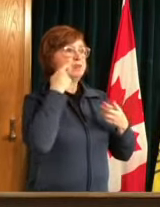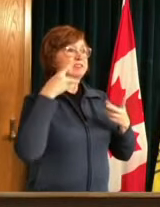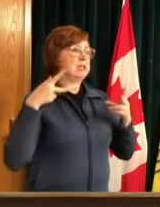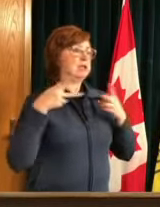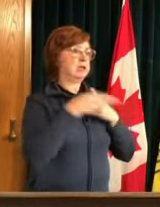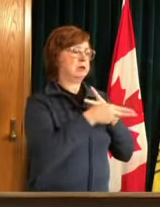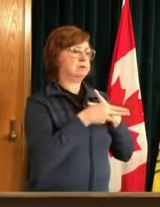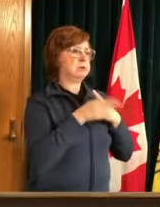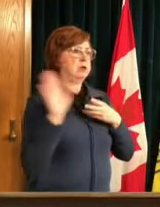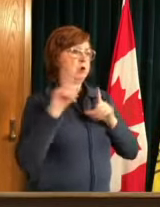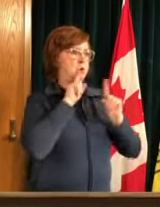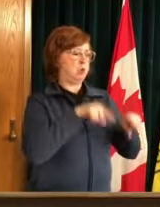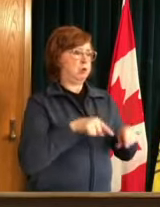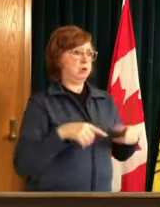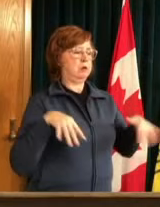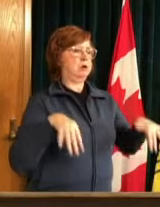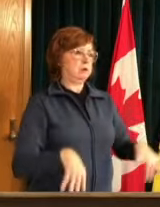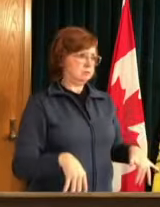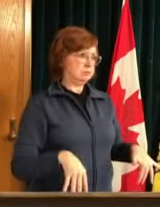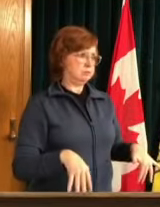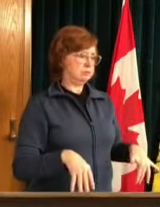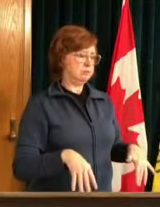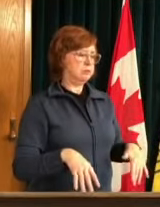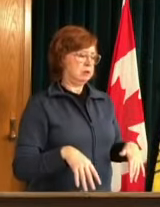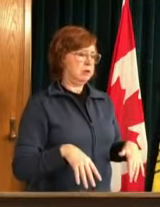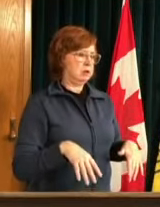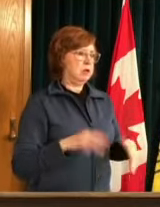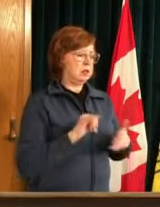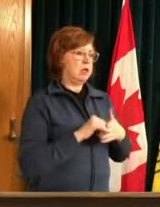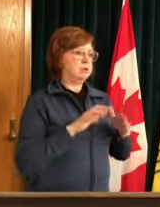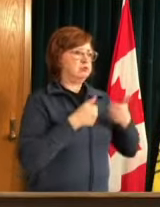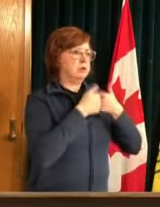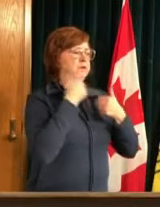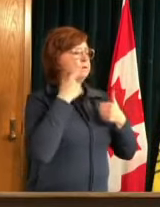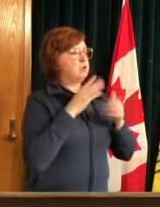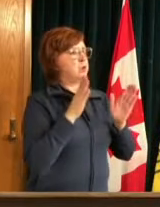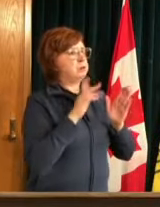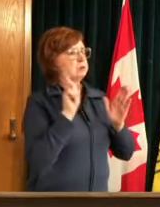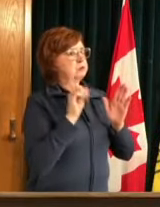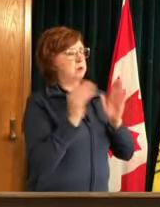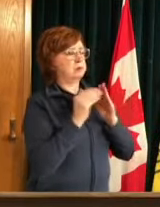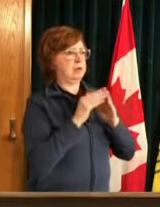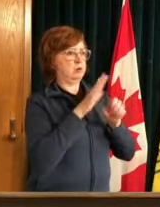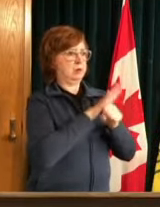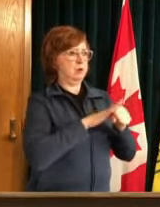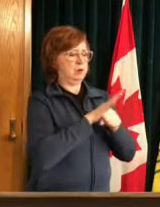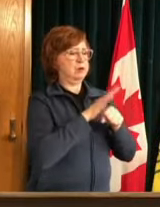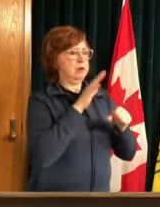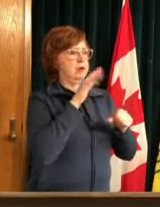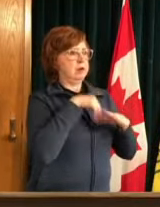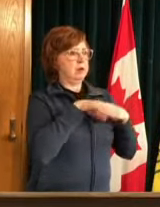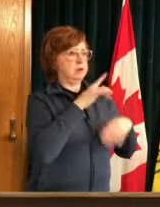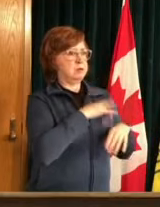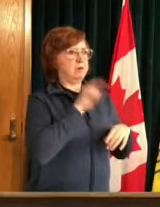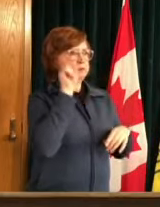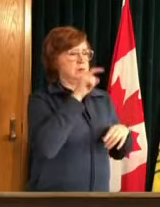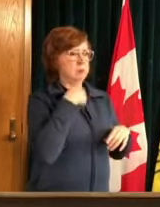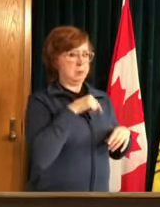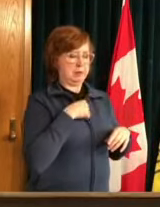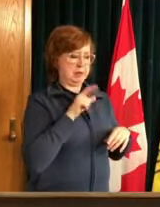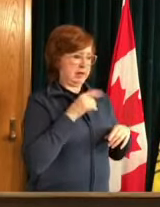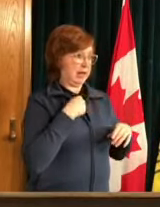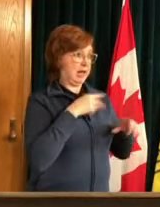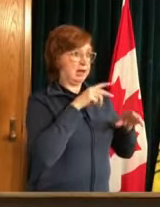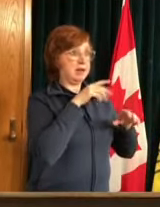has been problematic for you know a number of rural areas uh in the province we've had to reschedule i believe roughly about 9 000 appointments